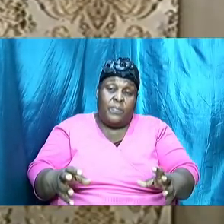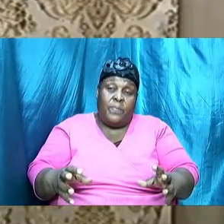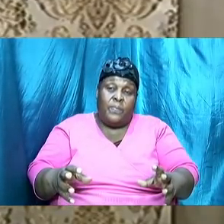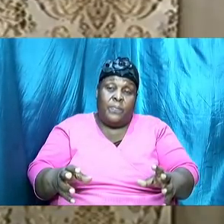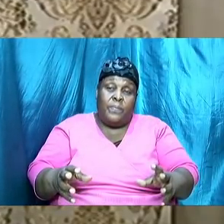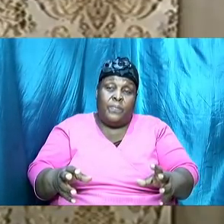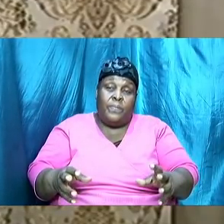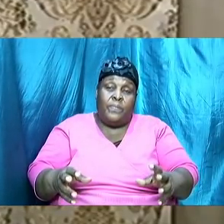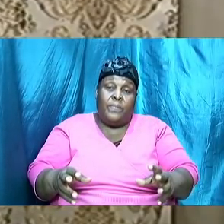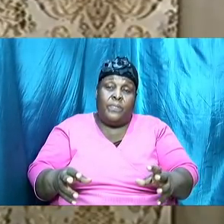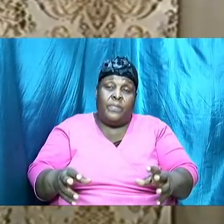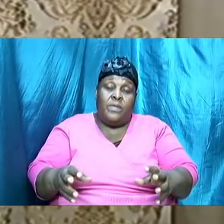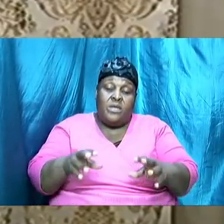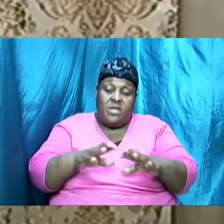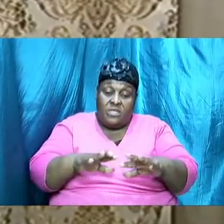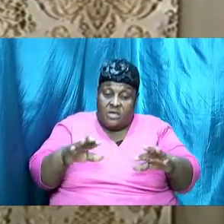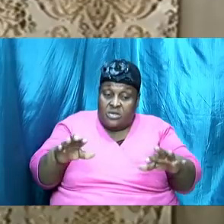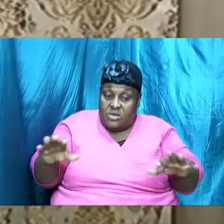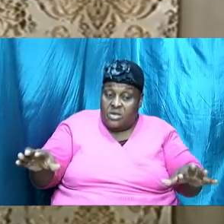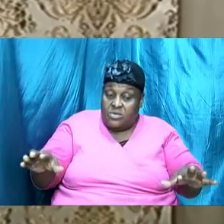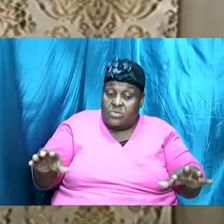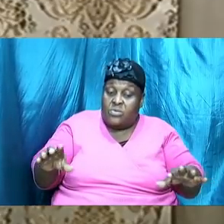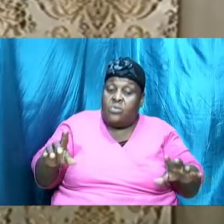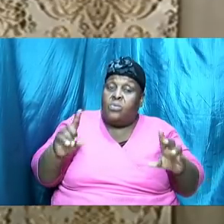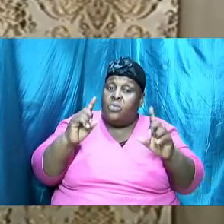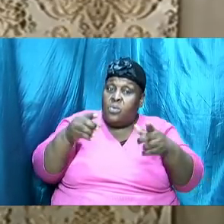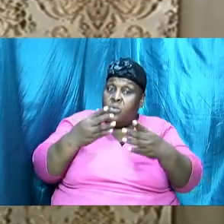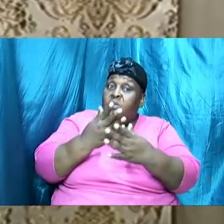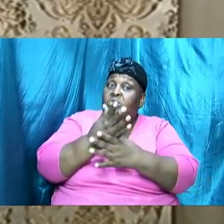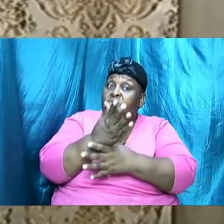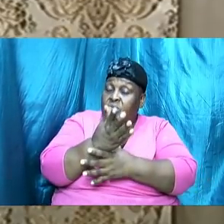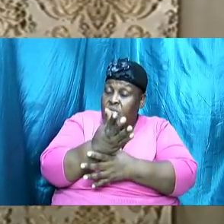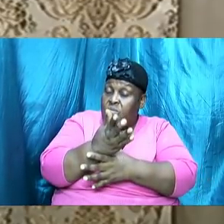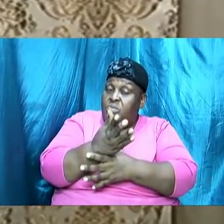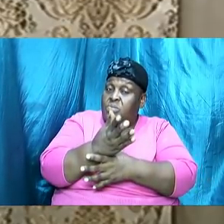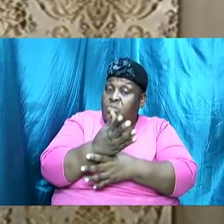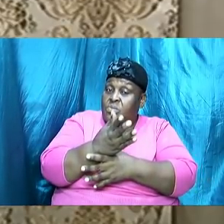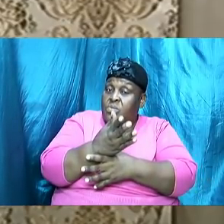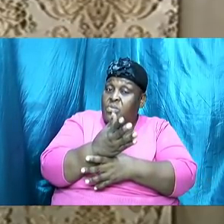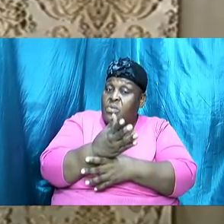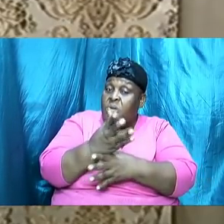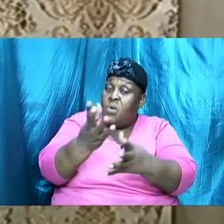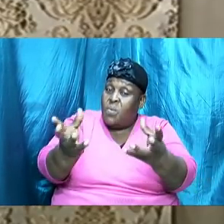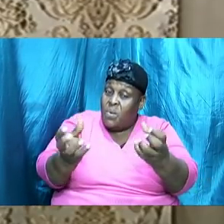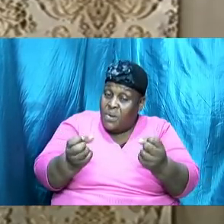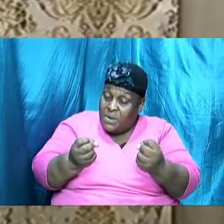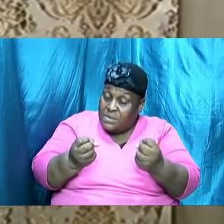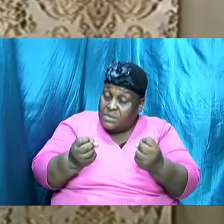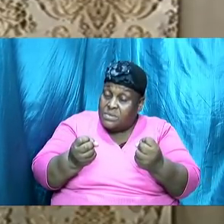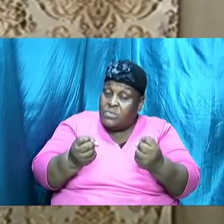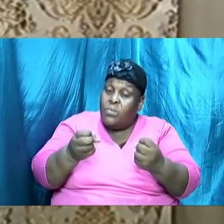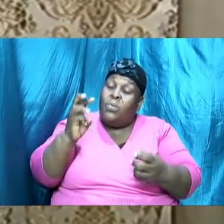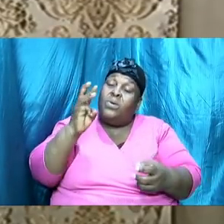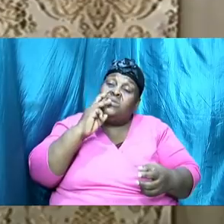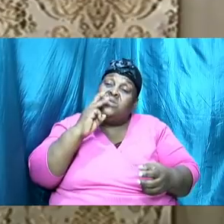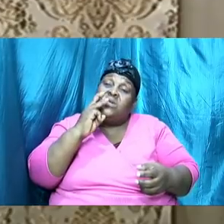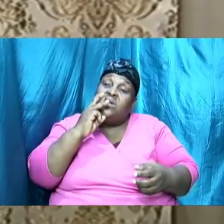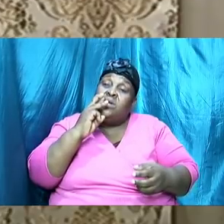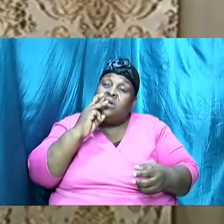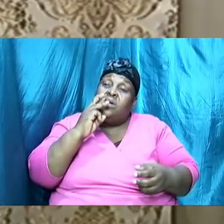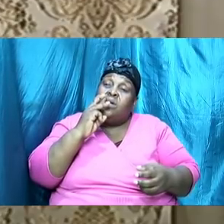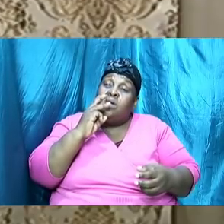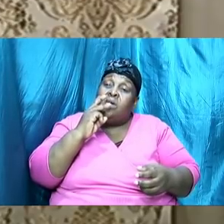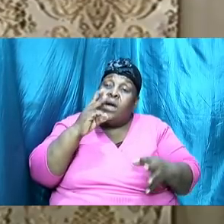the children were going through of Israel were going through they wanted water and Moses